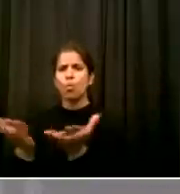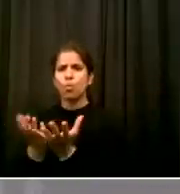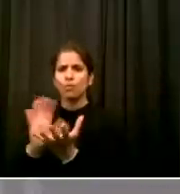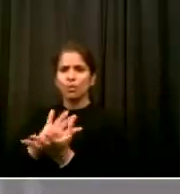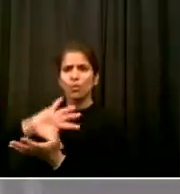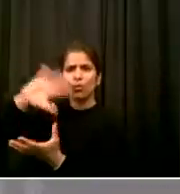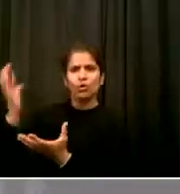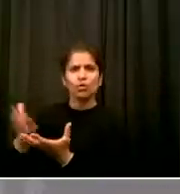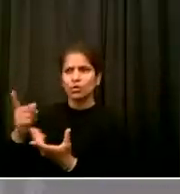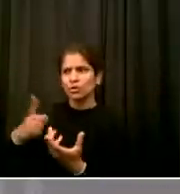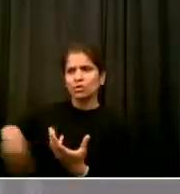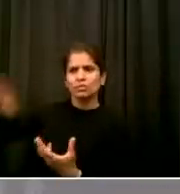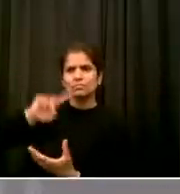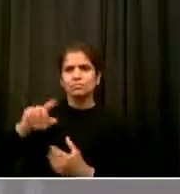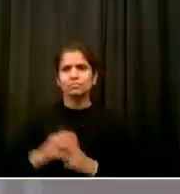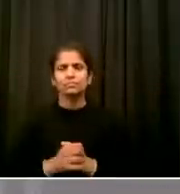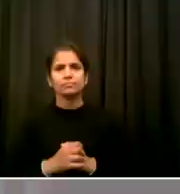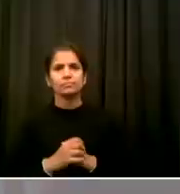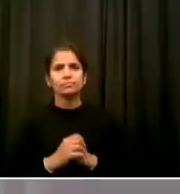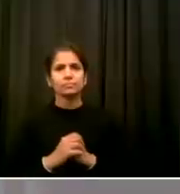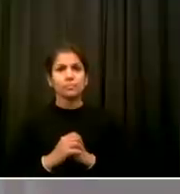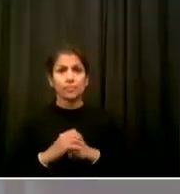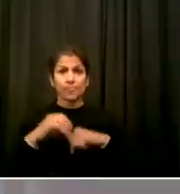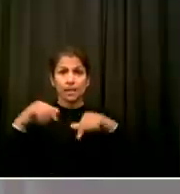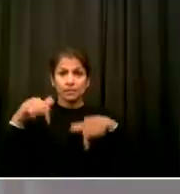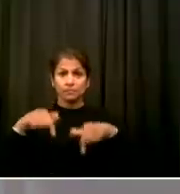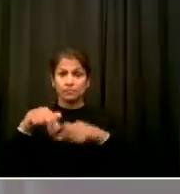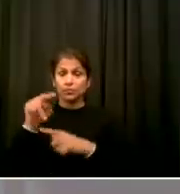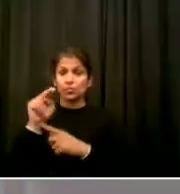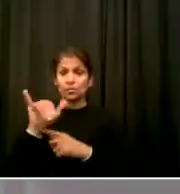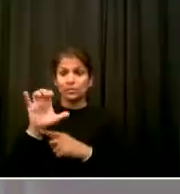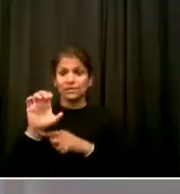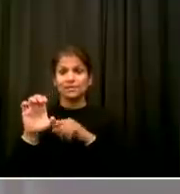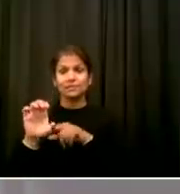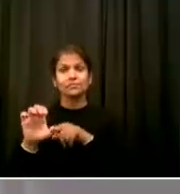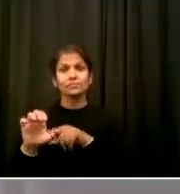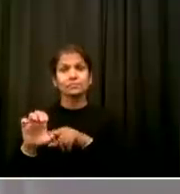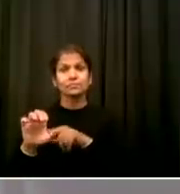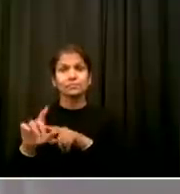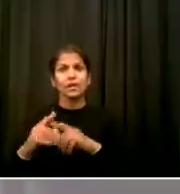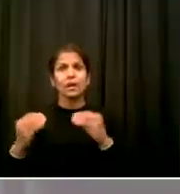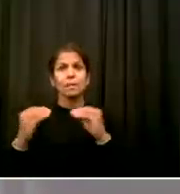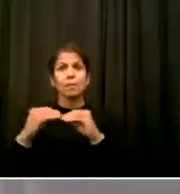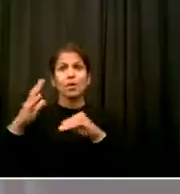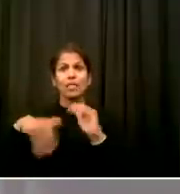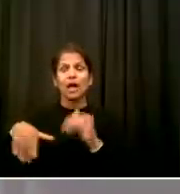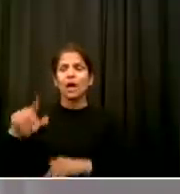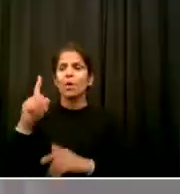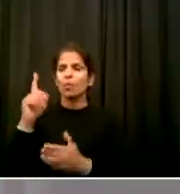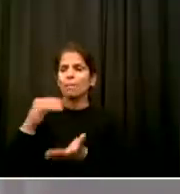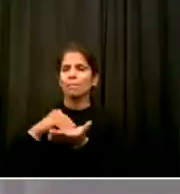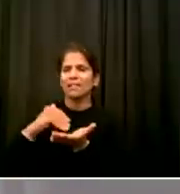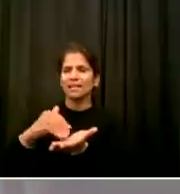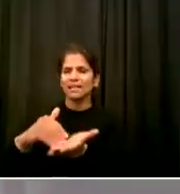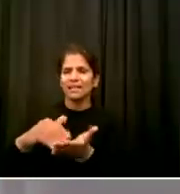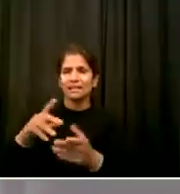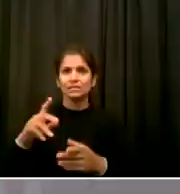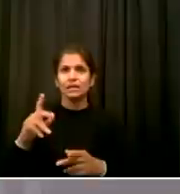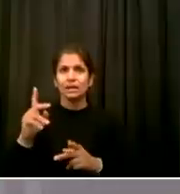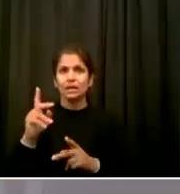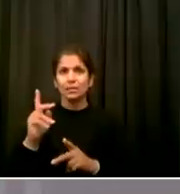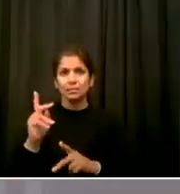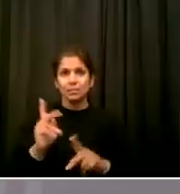slave families that experience slavery outside the borders of the United States Whether in the Caribbean, Central